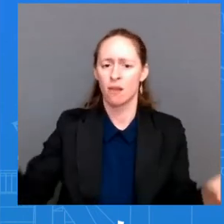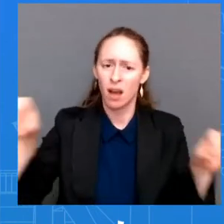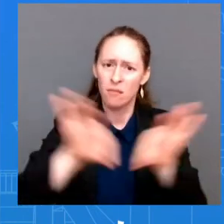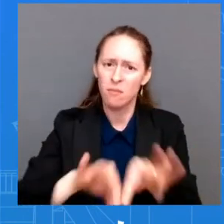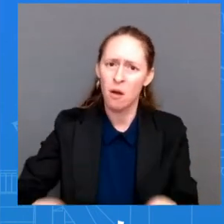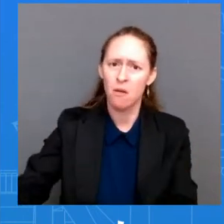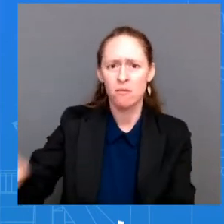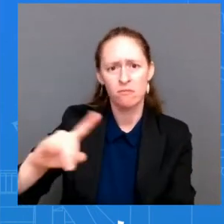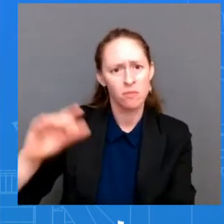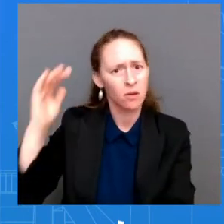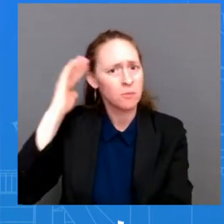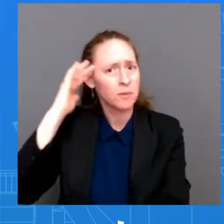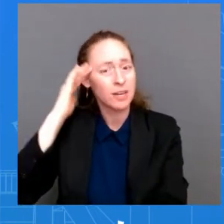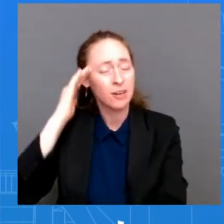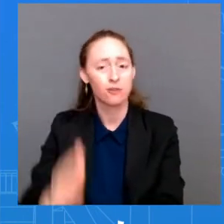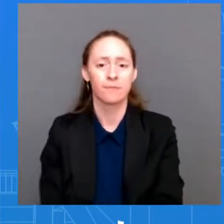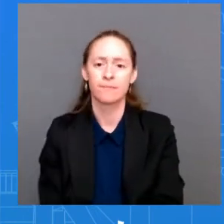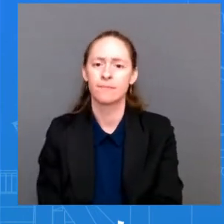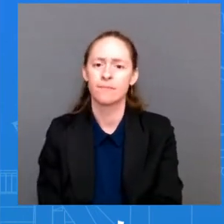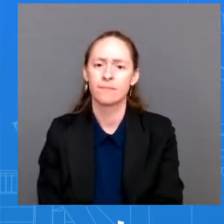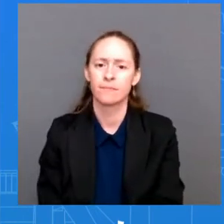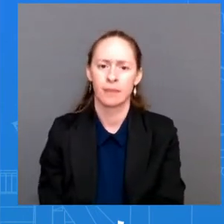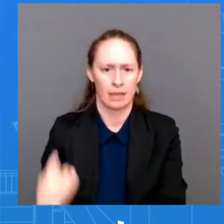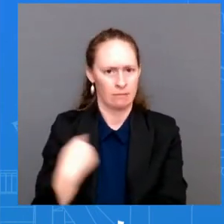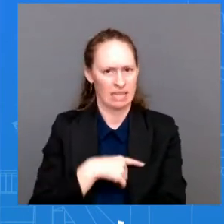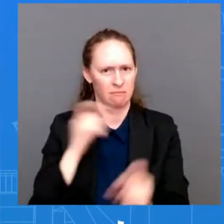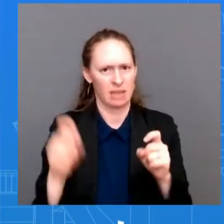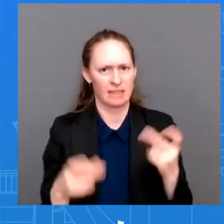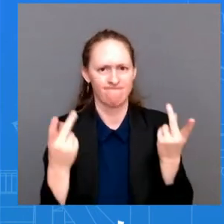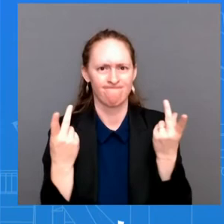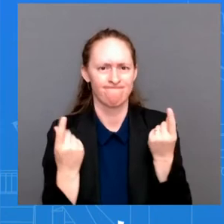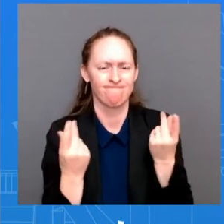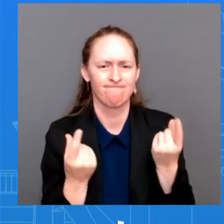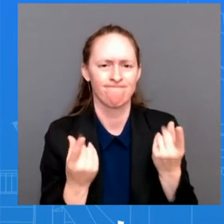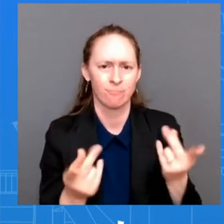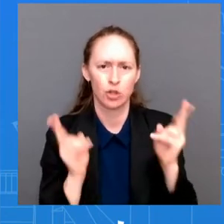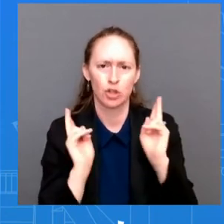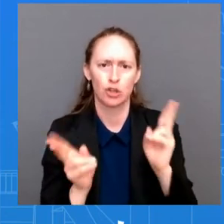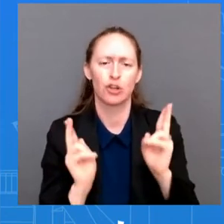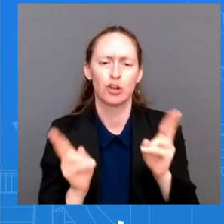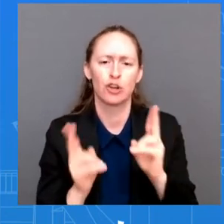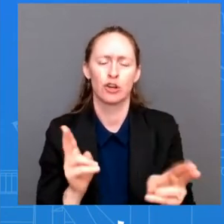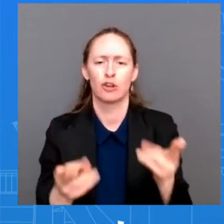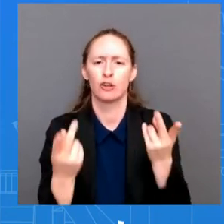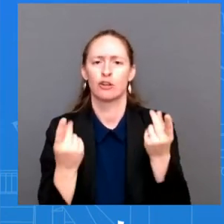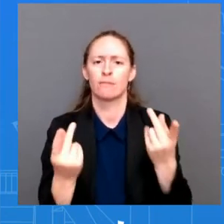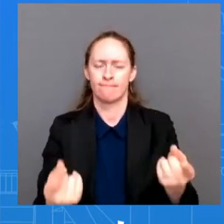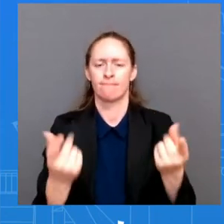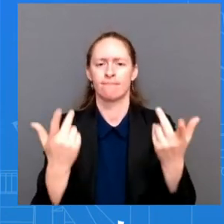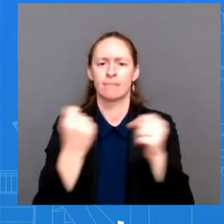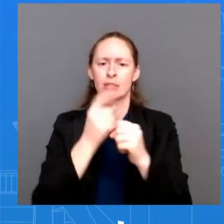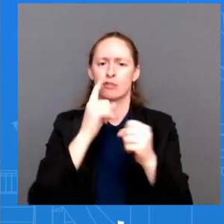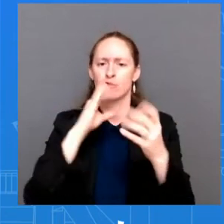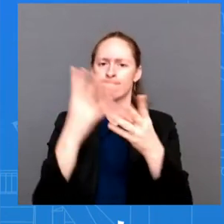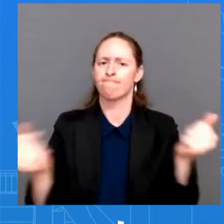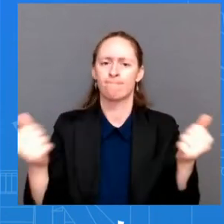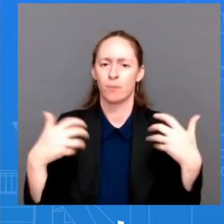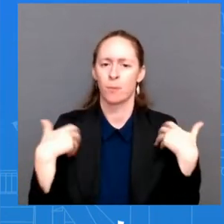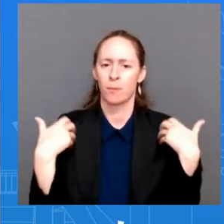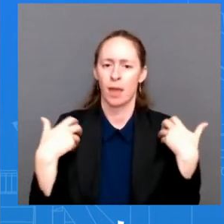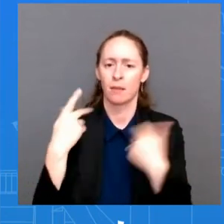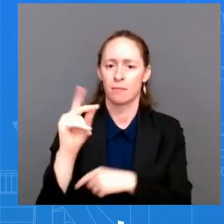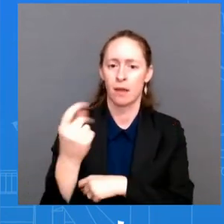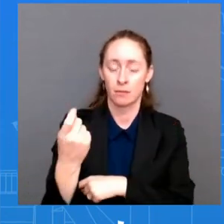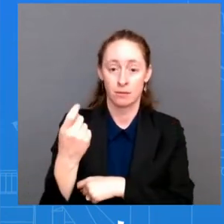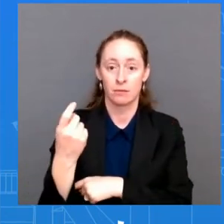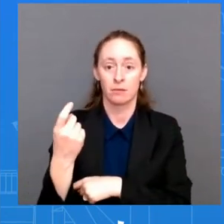aggressive approach to dealing with monkeypox. On testing, and I don't know if folks had this, but we are doing testing about